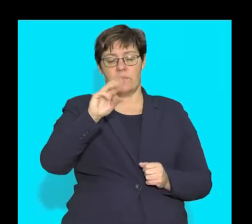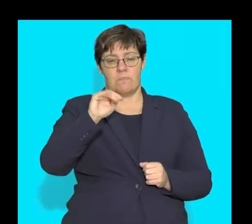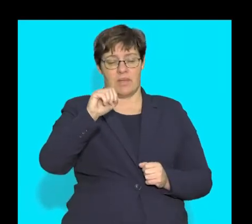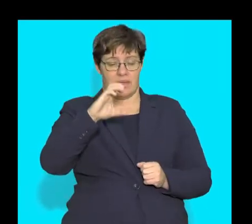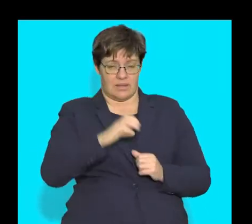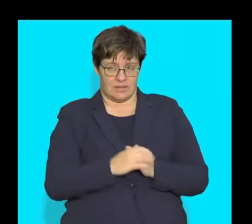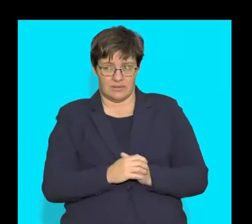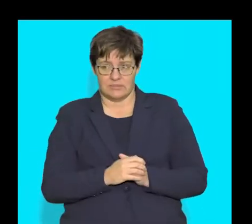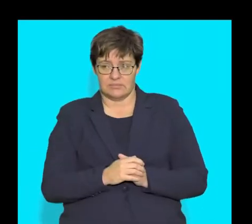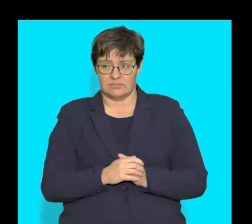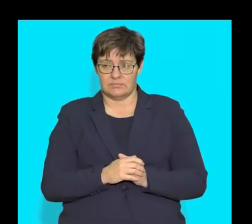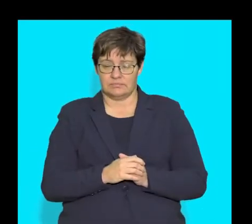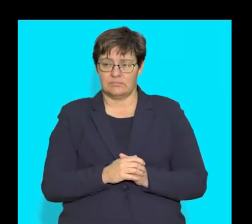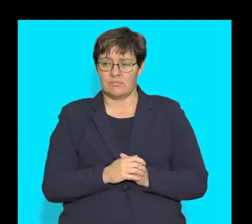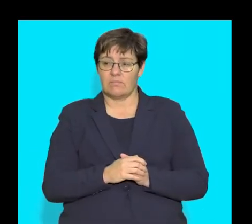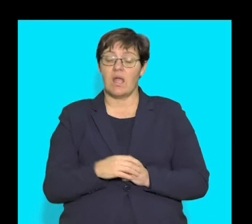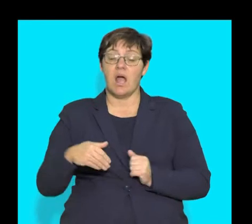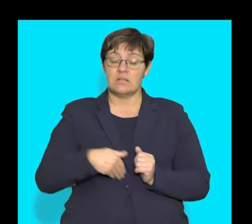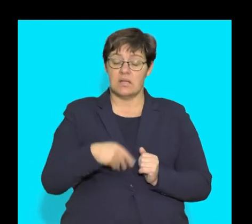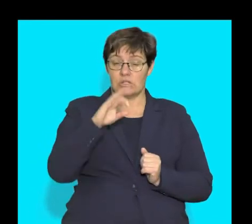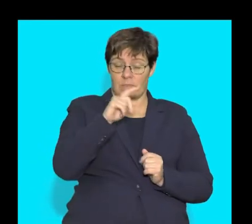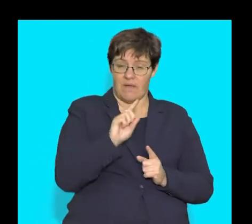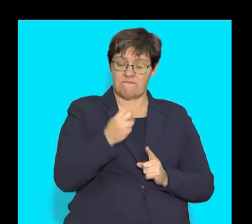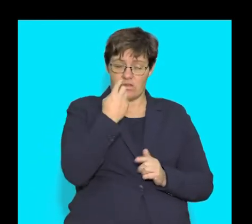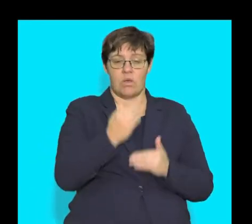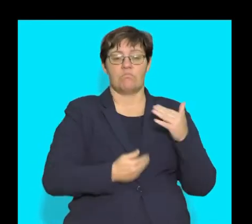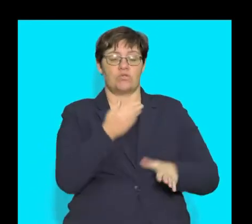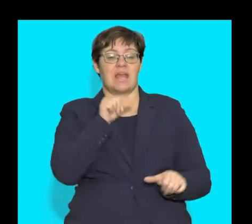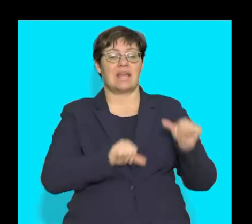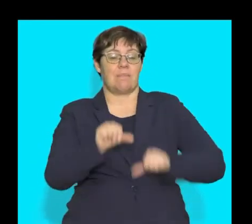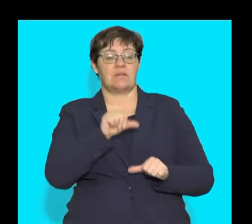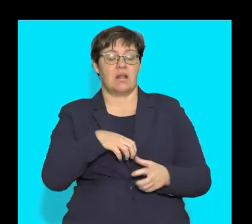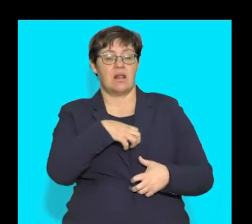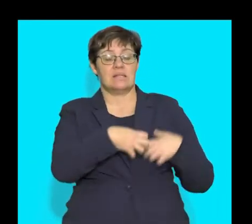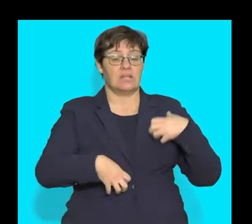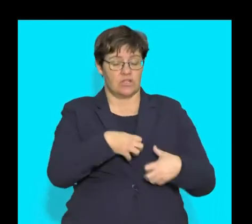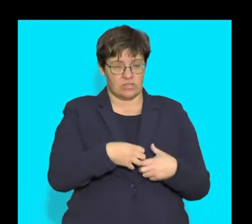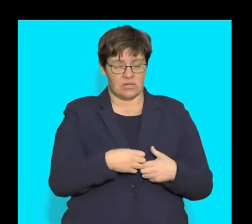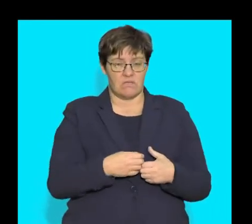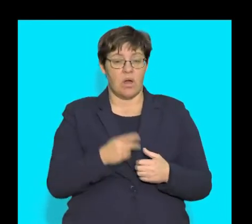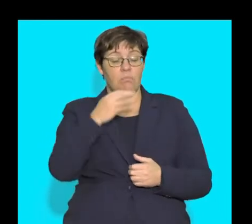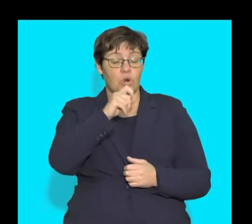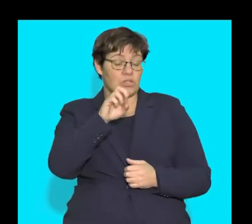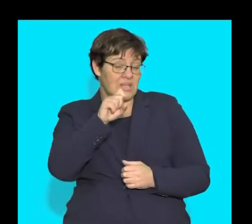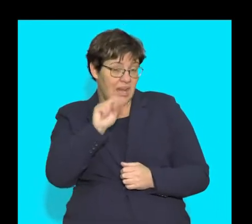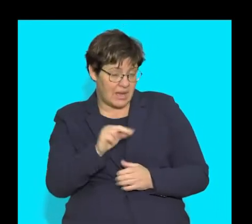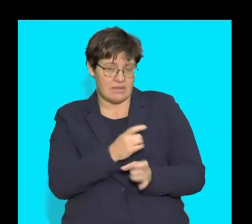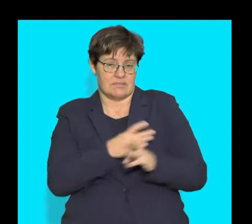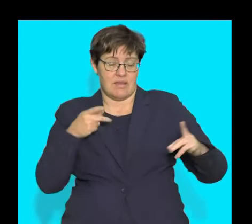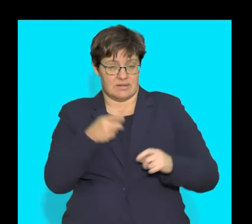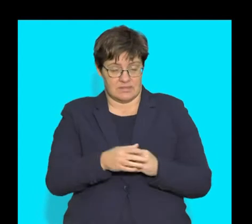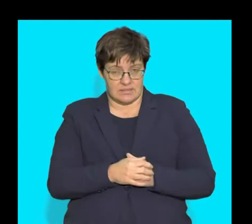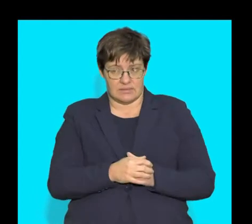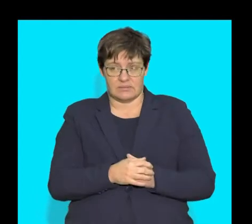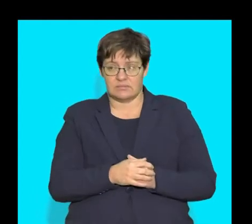It is in the stomach that the first process of chemical digestion of proteins begin. The food then